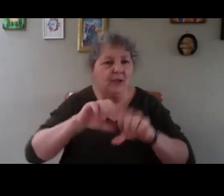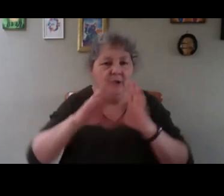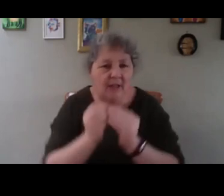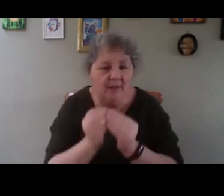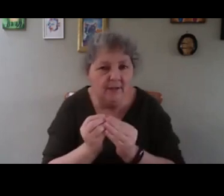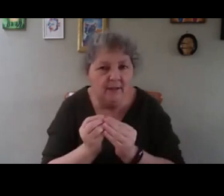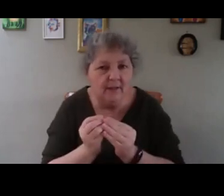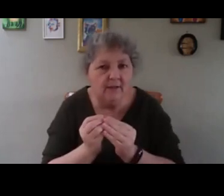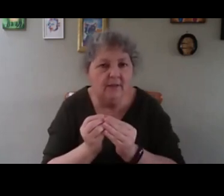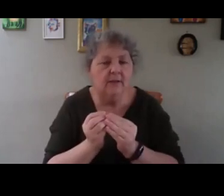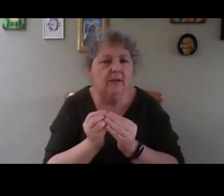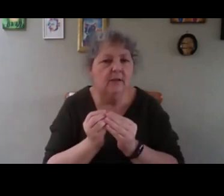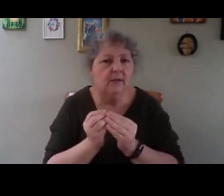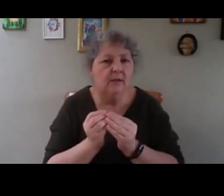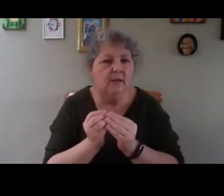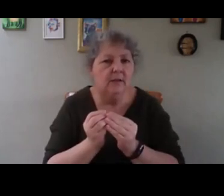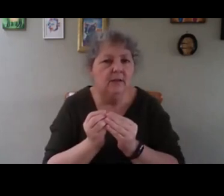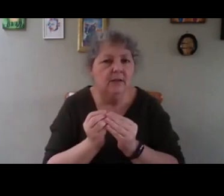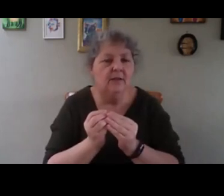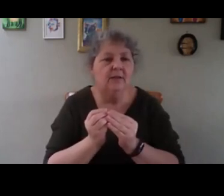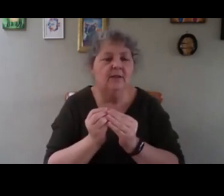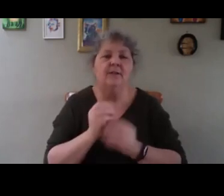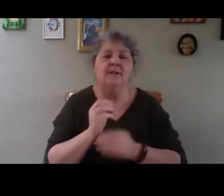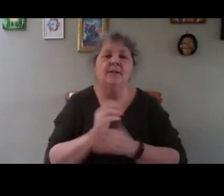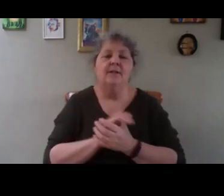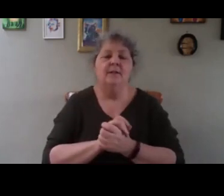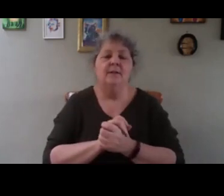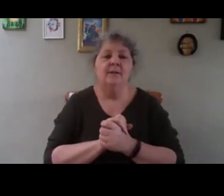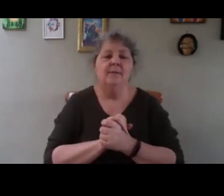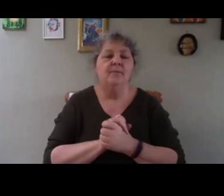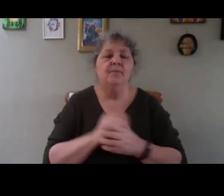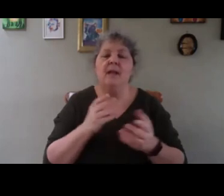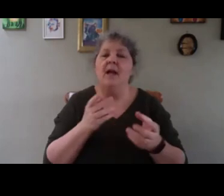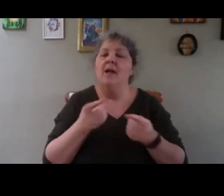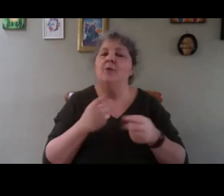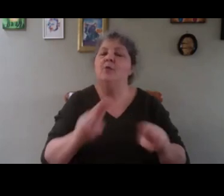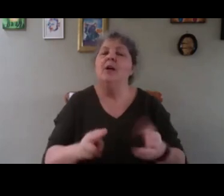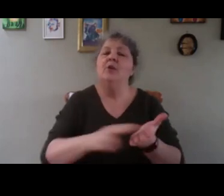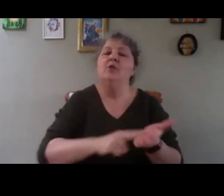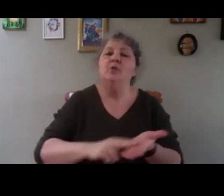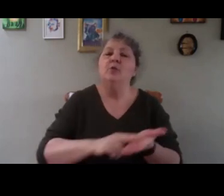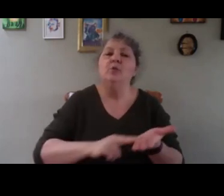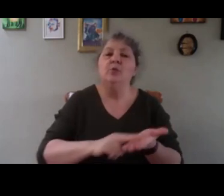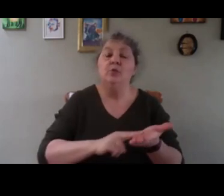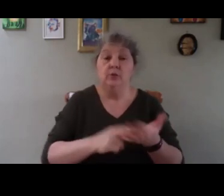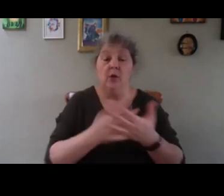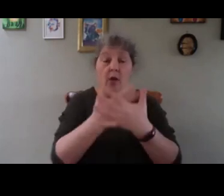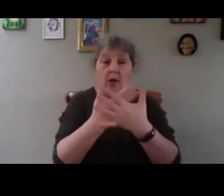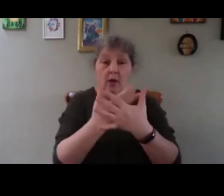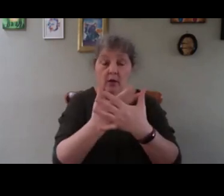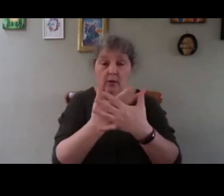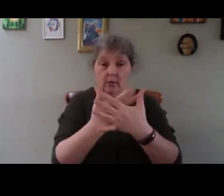horses, on the house, of course. So, I don't use the wall space to grow